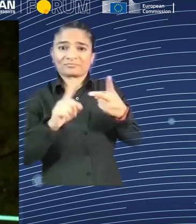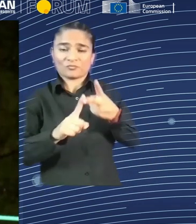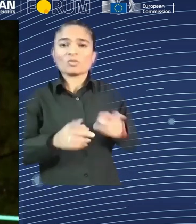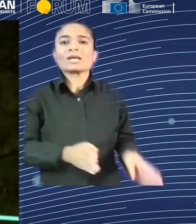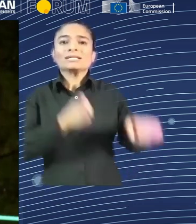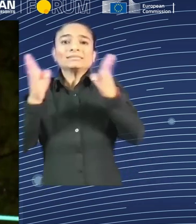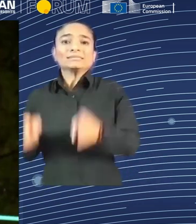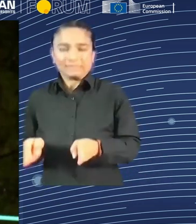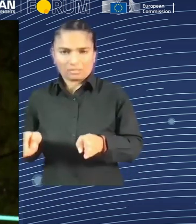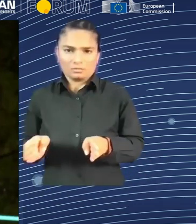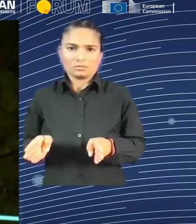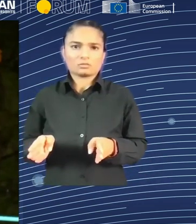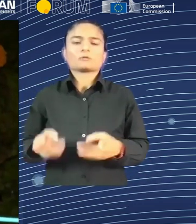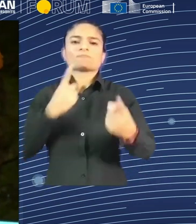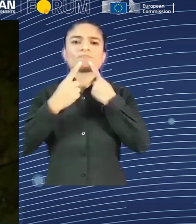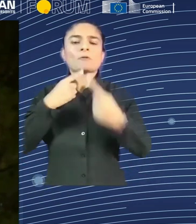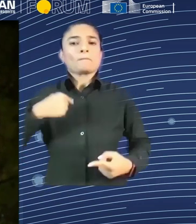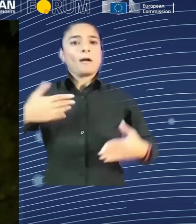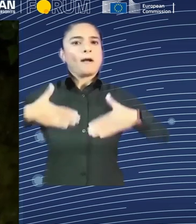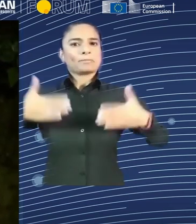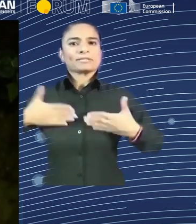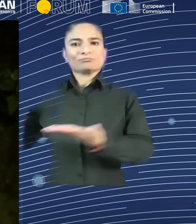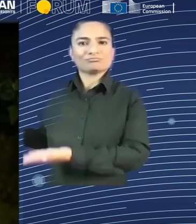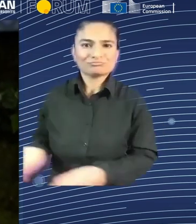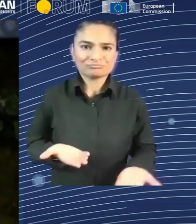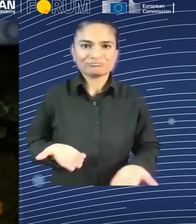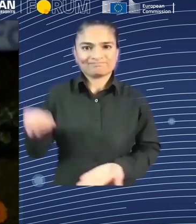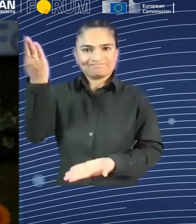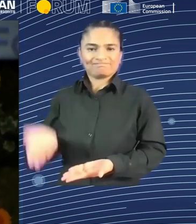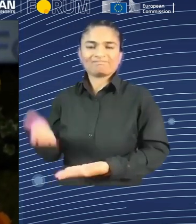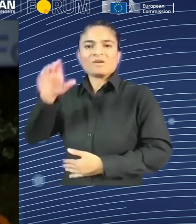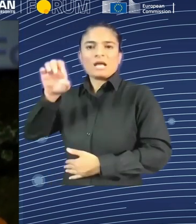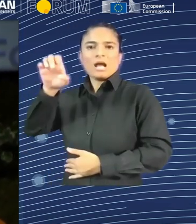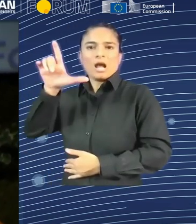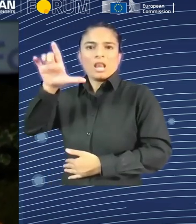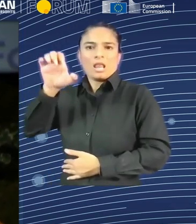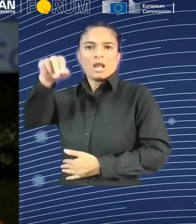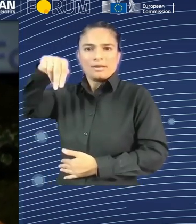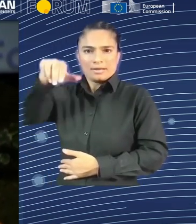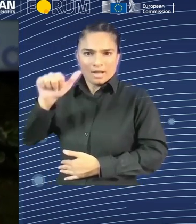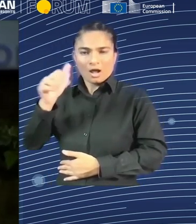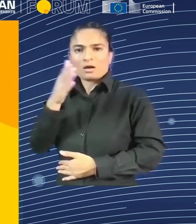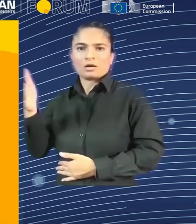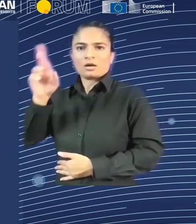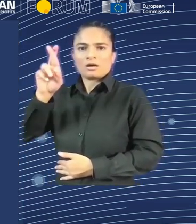to join me, Elena Rivo, Regional Minister for Employment and Equality of the Government of Galicia in Spain. Please.